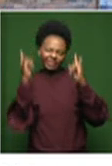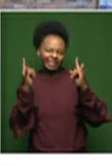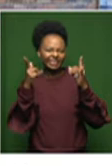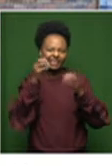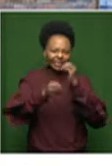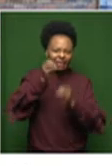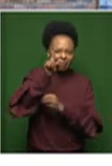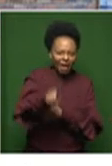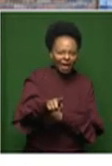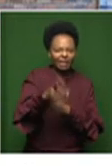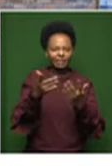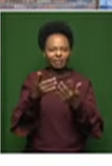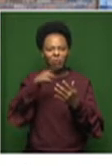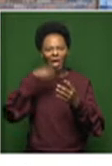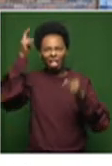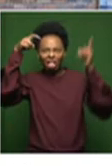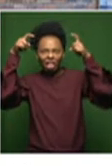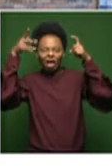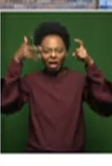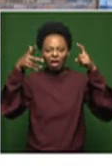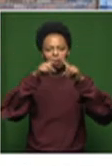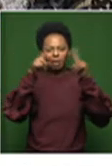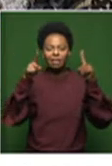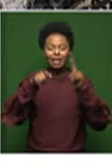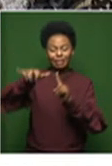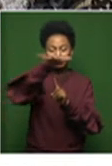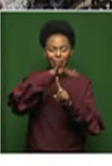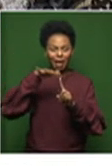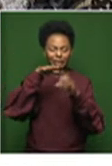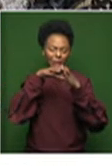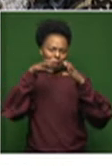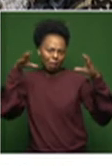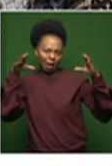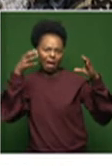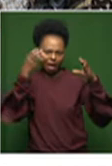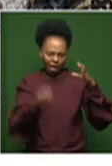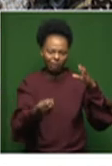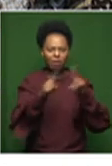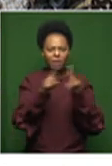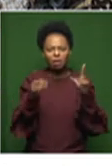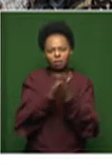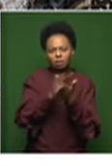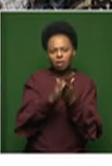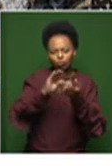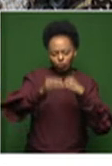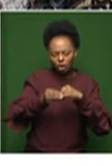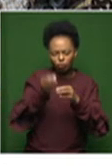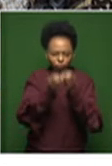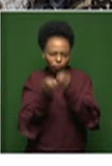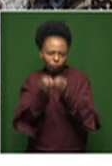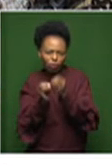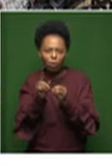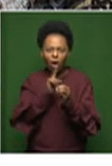So it's tall ceilings. It's a huge space. And we've managed to bring in some works to really fill that space, colorful